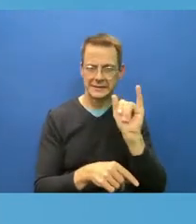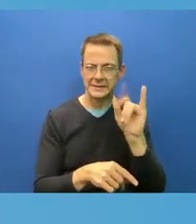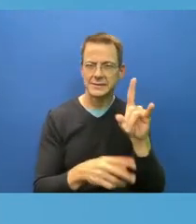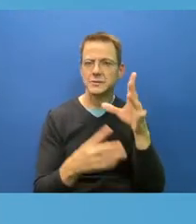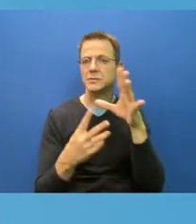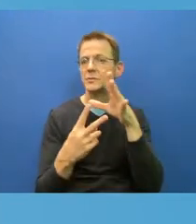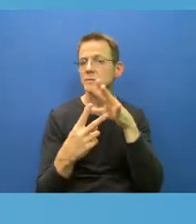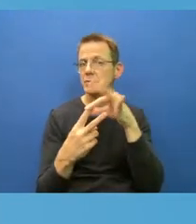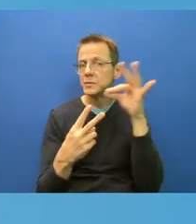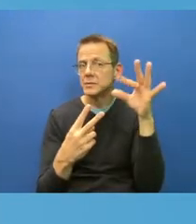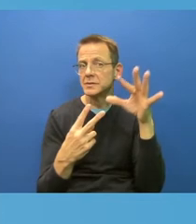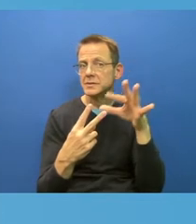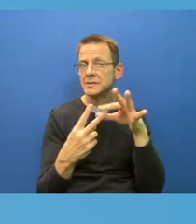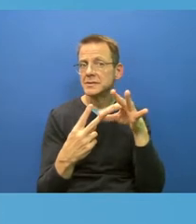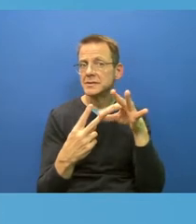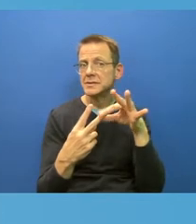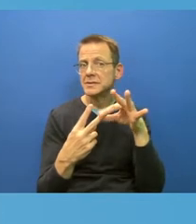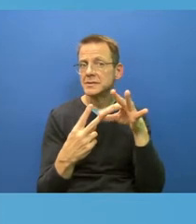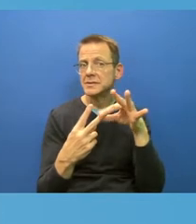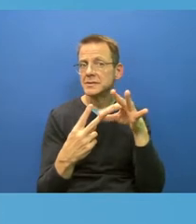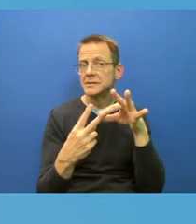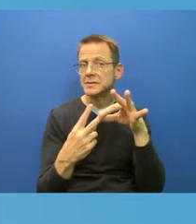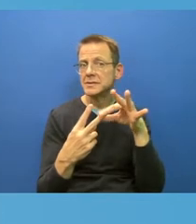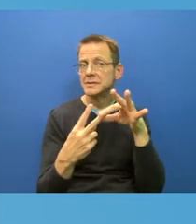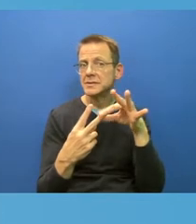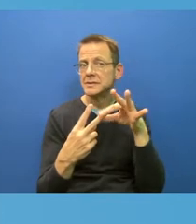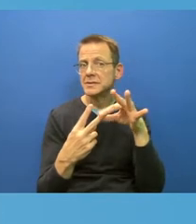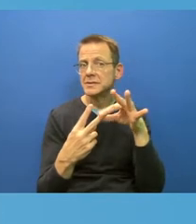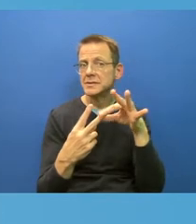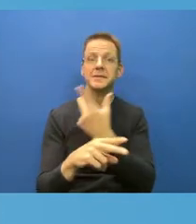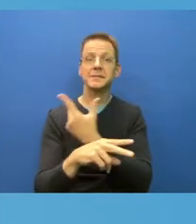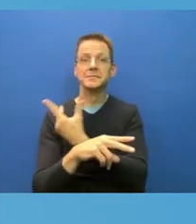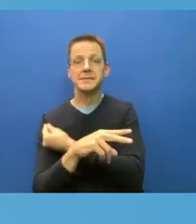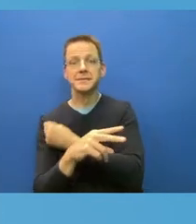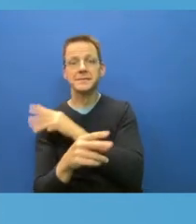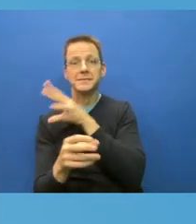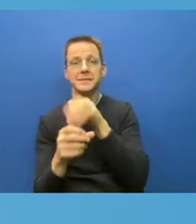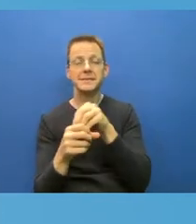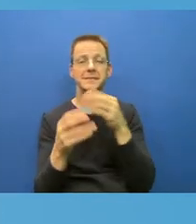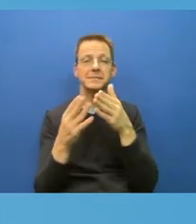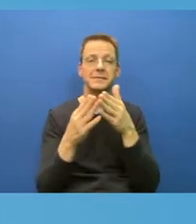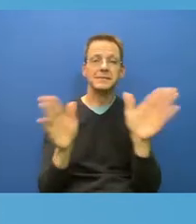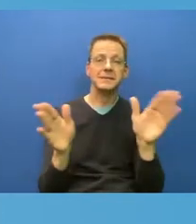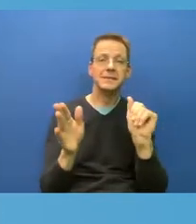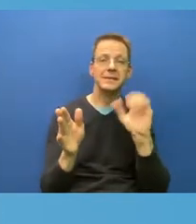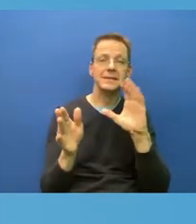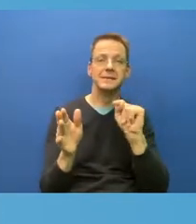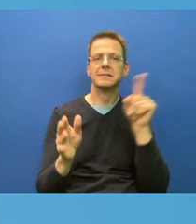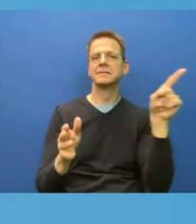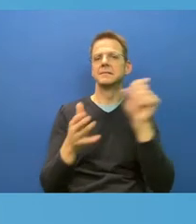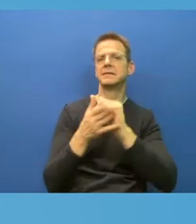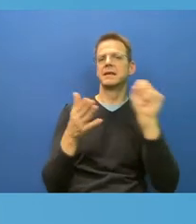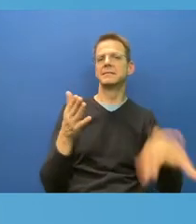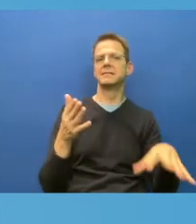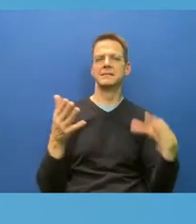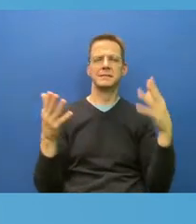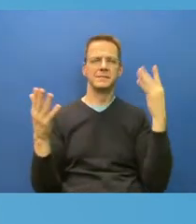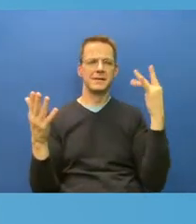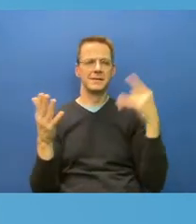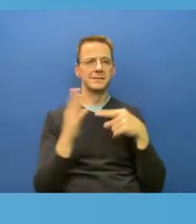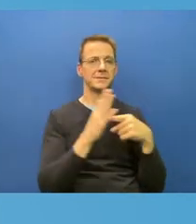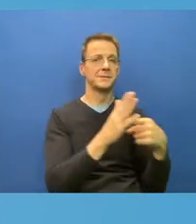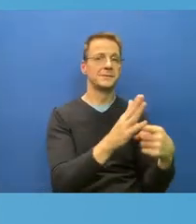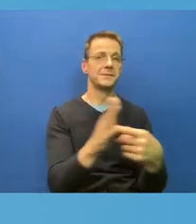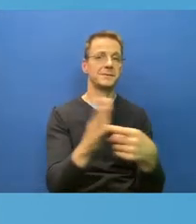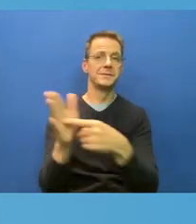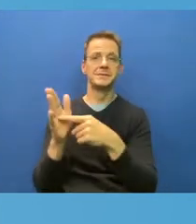Act, even though they were never going to use it as sort of a pandering theater to their to their base. They, you know, whenever the premier took